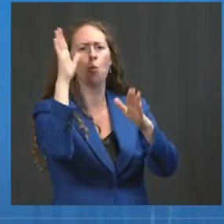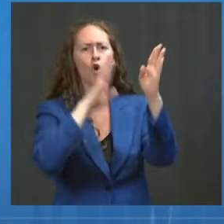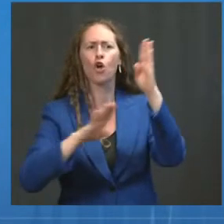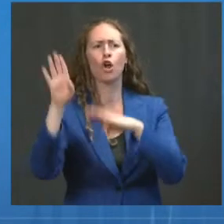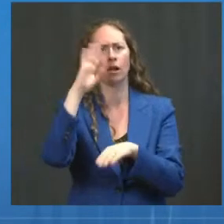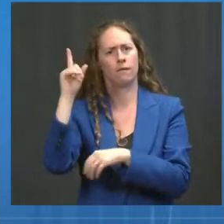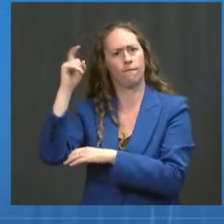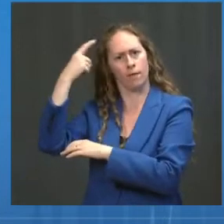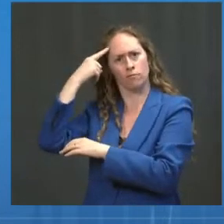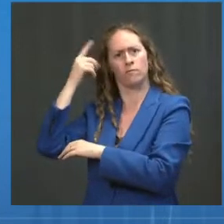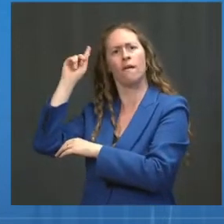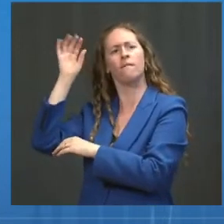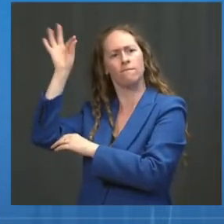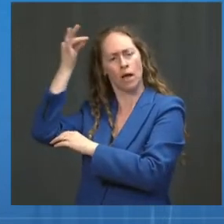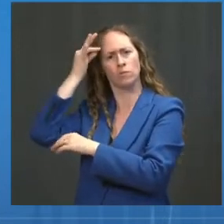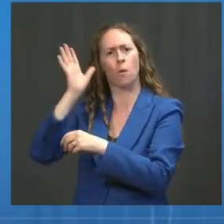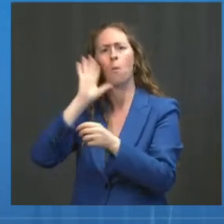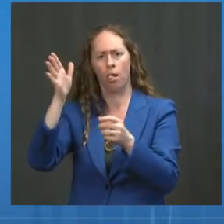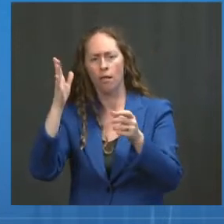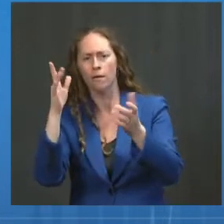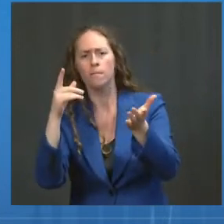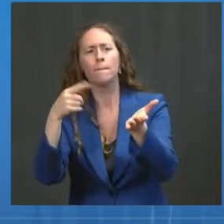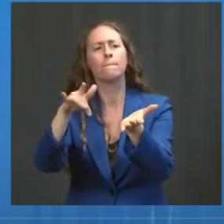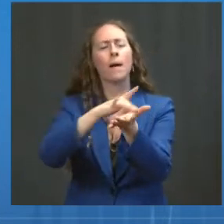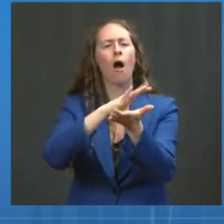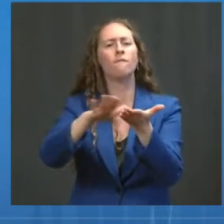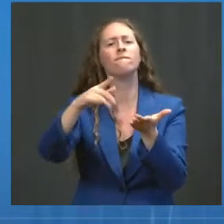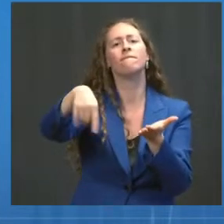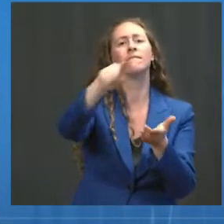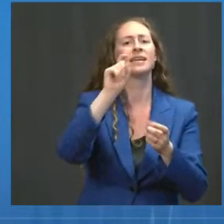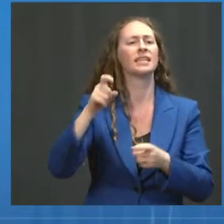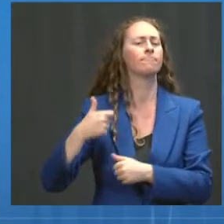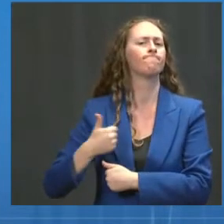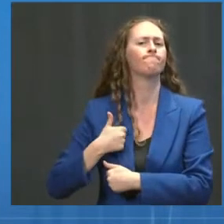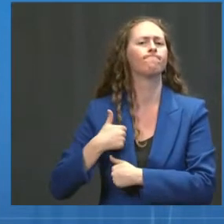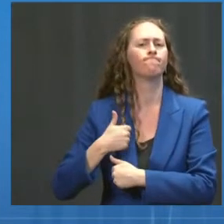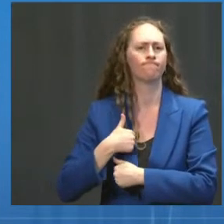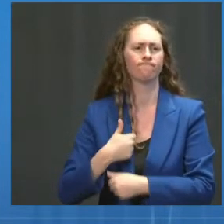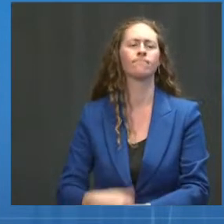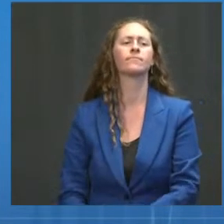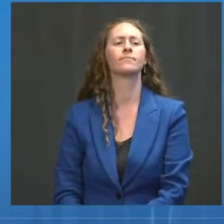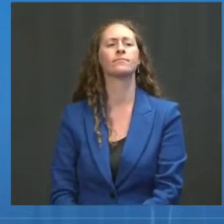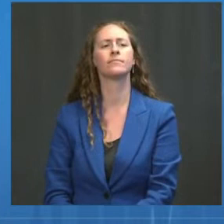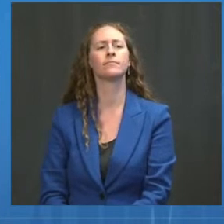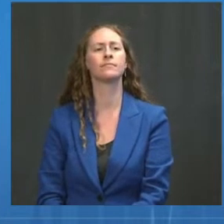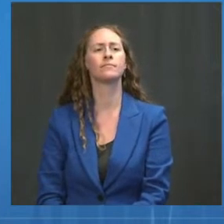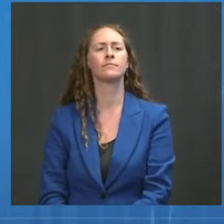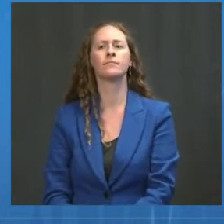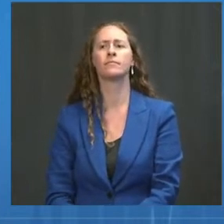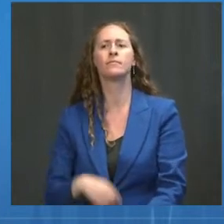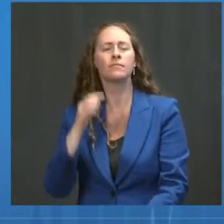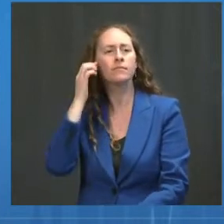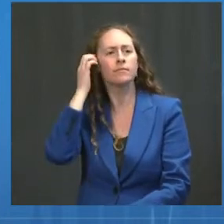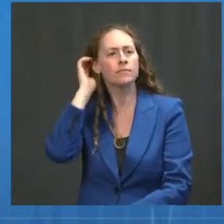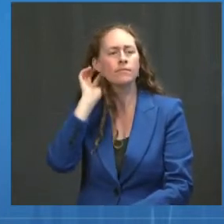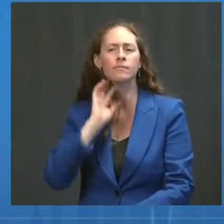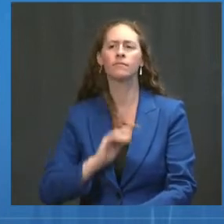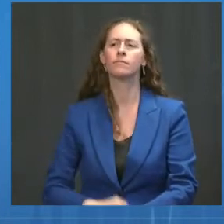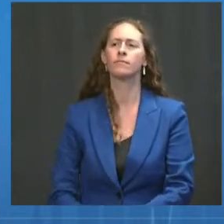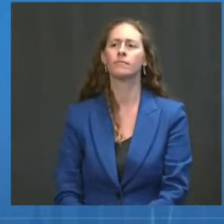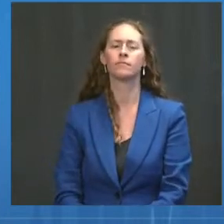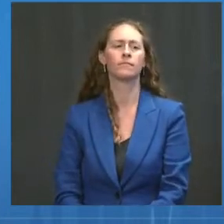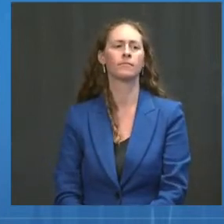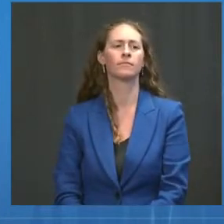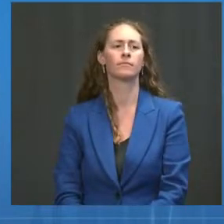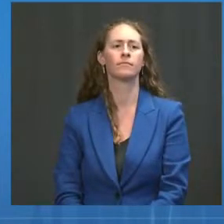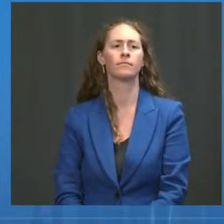President Biden committed to the American people that he would do everything in his power to end this pandemic. And from his first